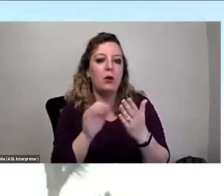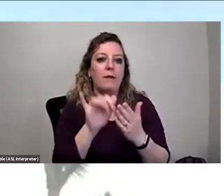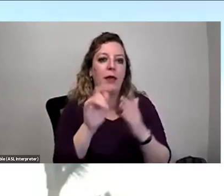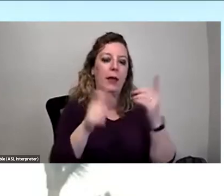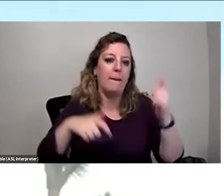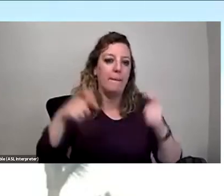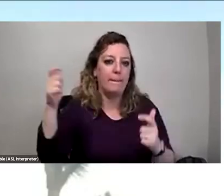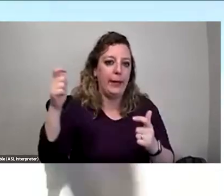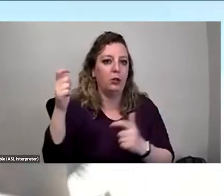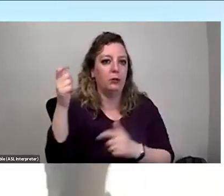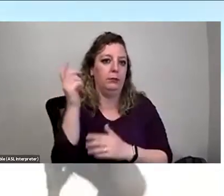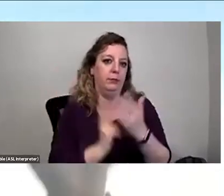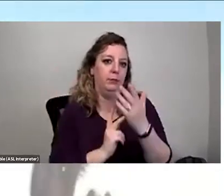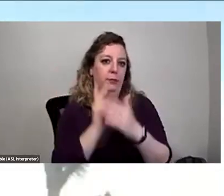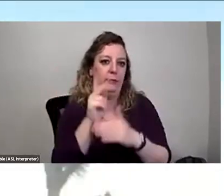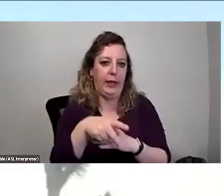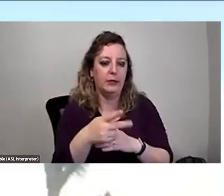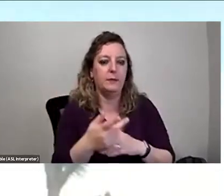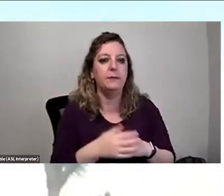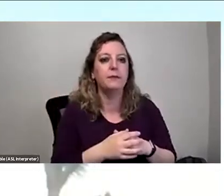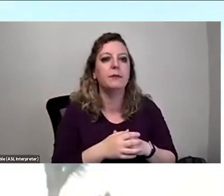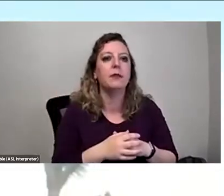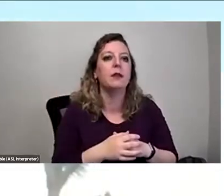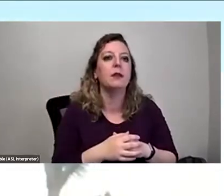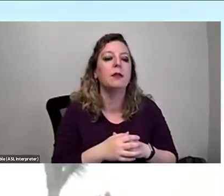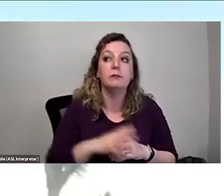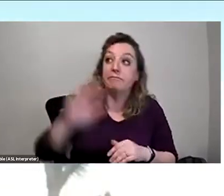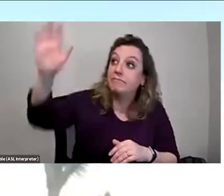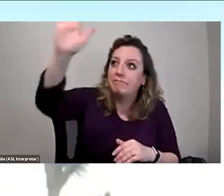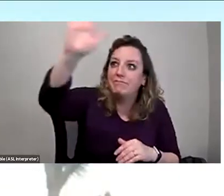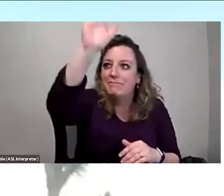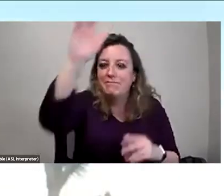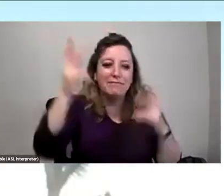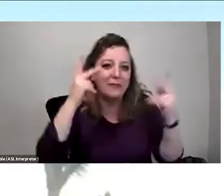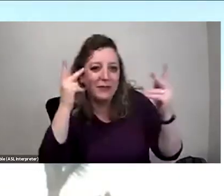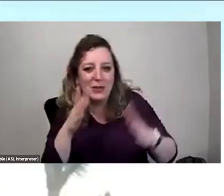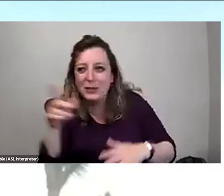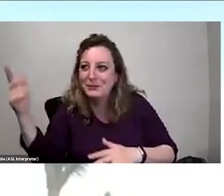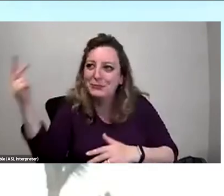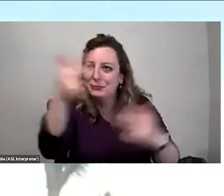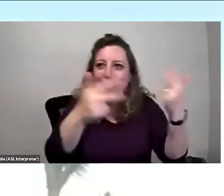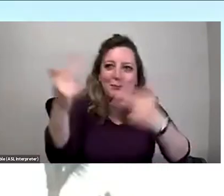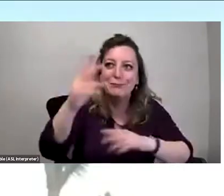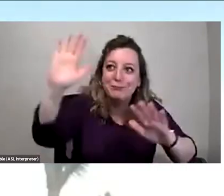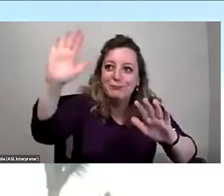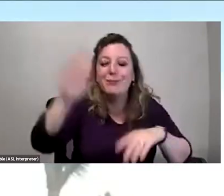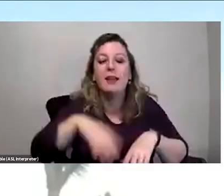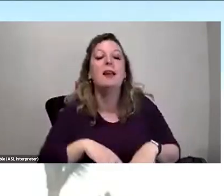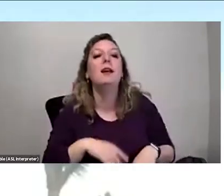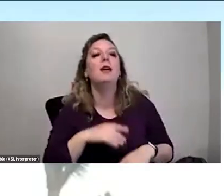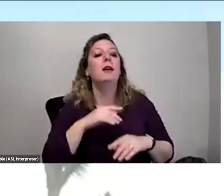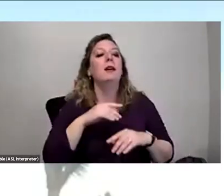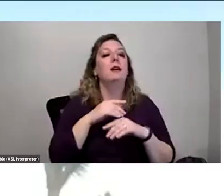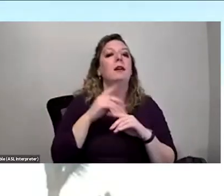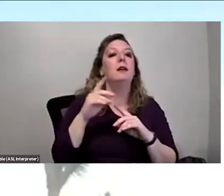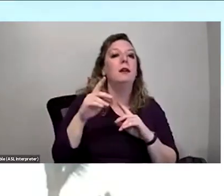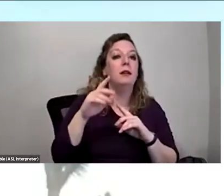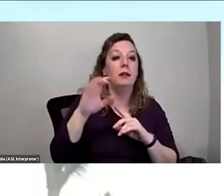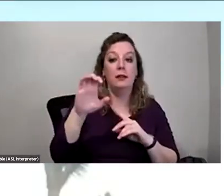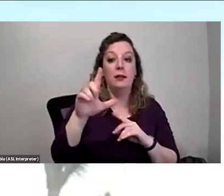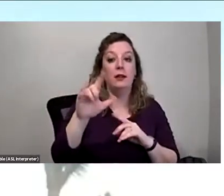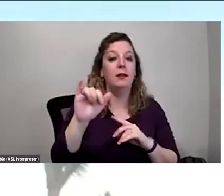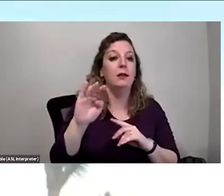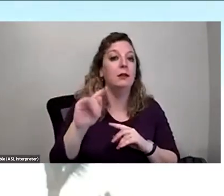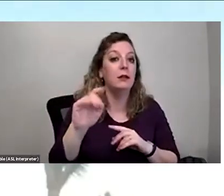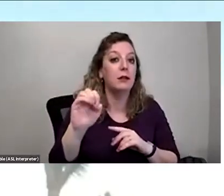larger plant campos are driving by. So waving at everybody. Um, so when it comes to, um, climate change,